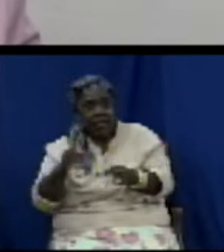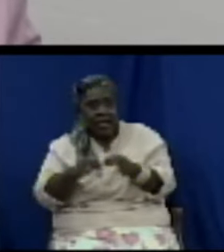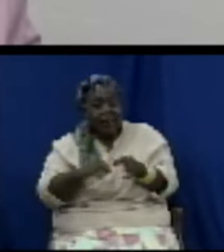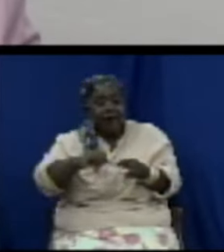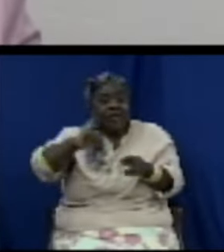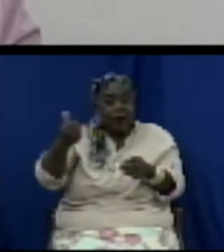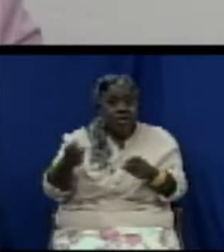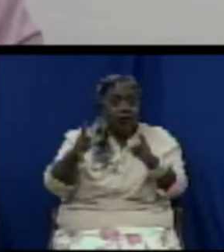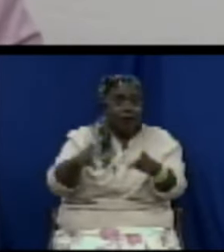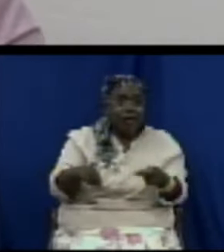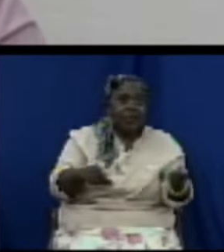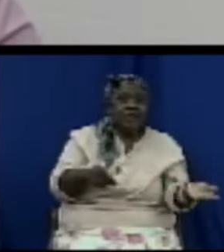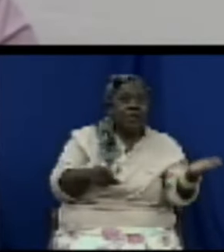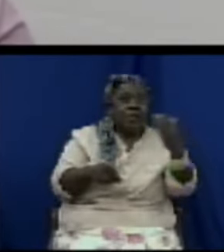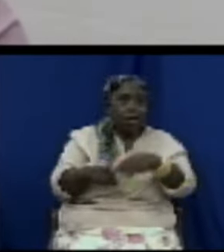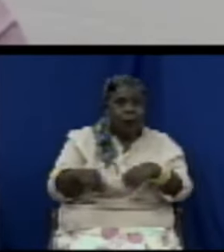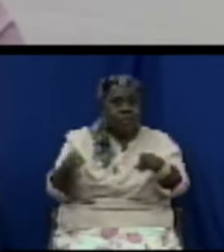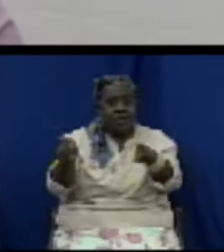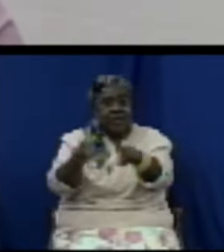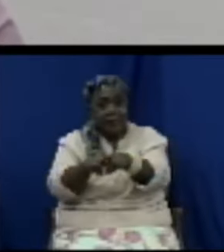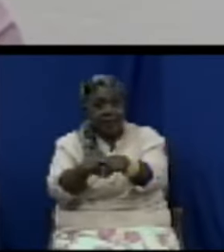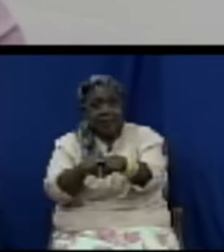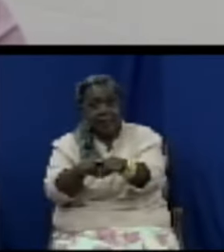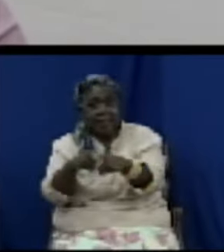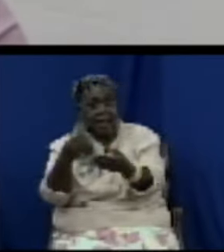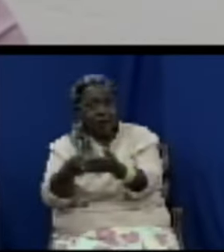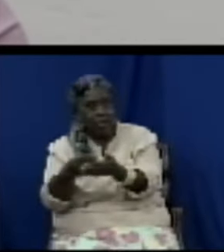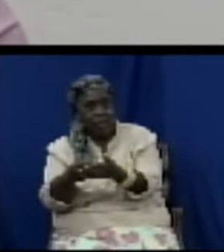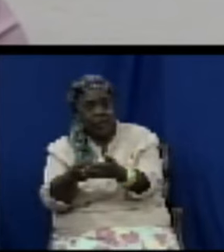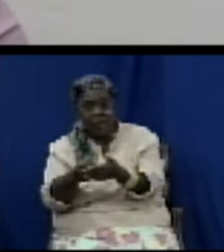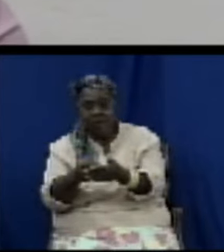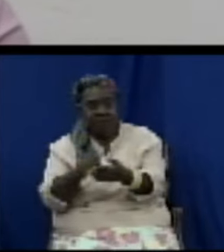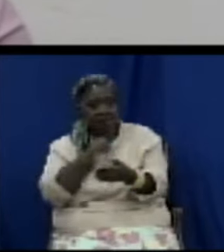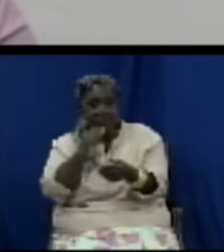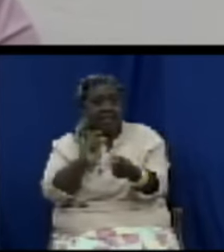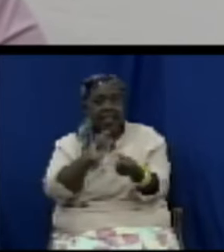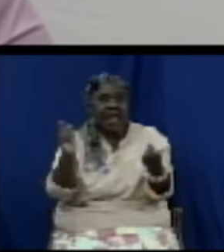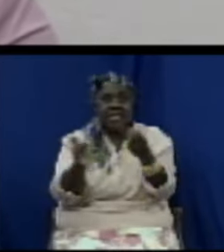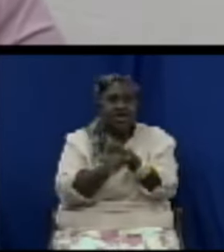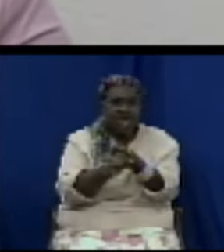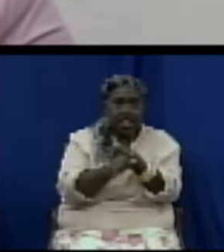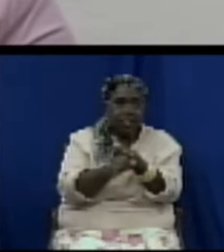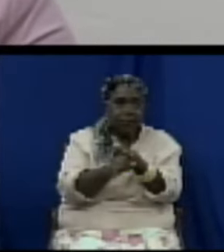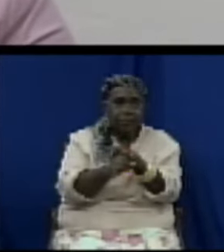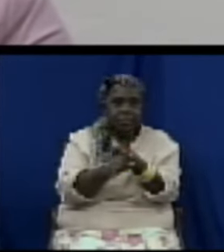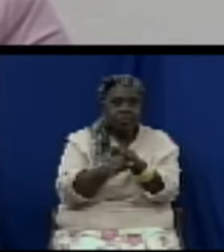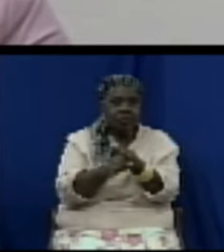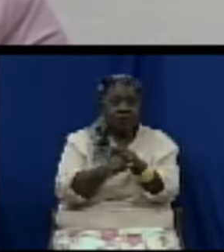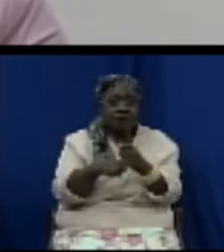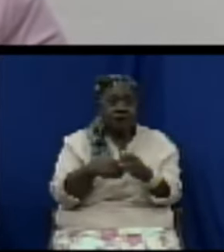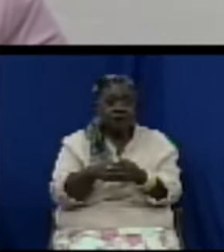in a store before me it's the same dollar it's the same quality it's the same value